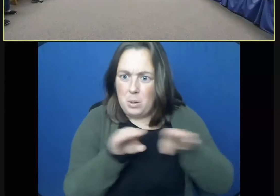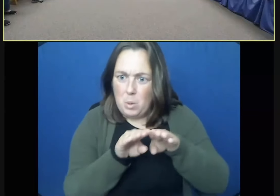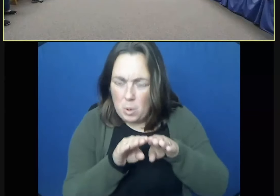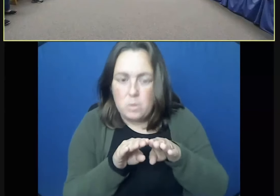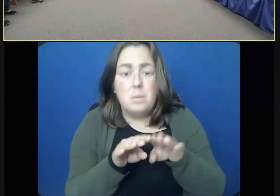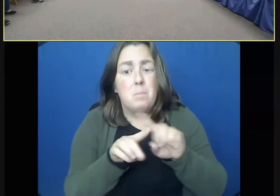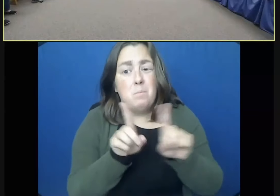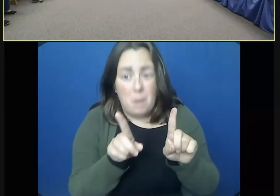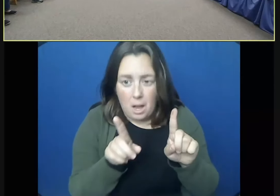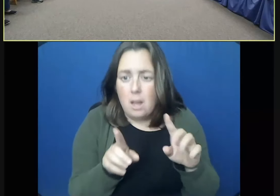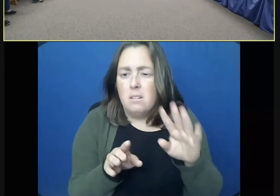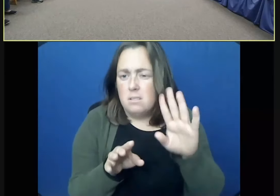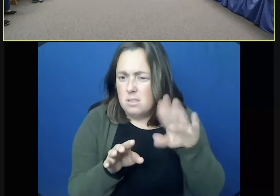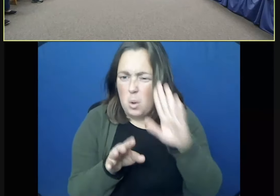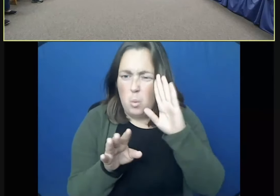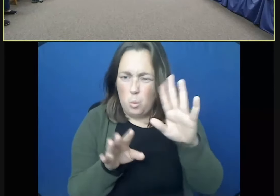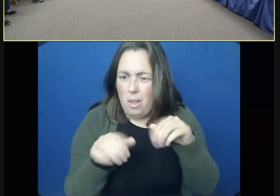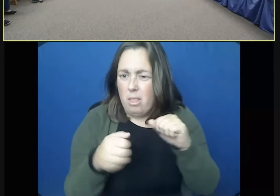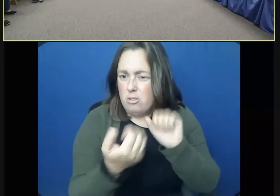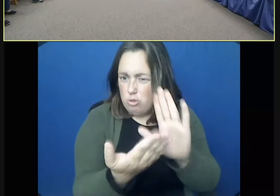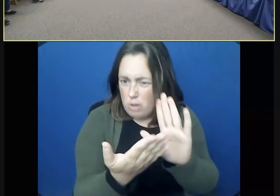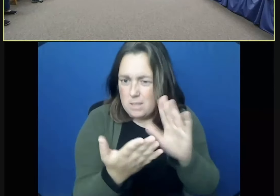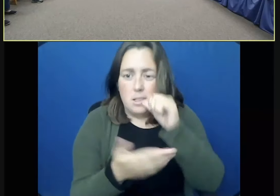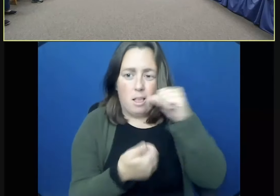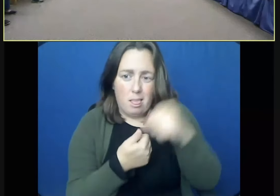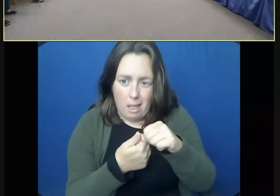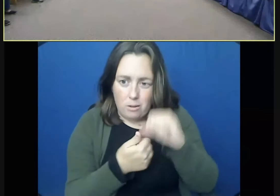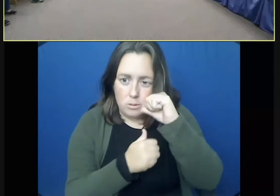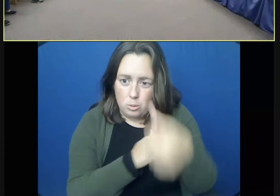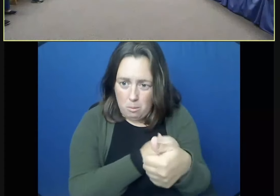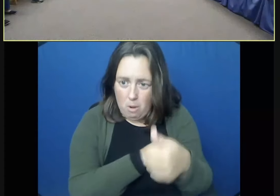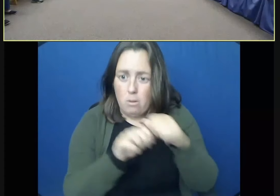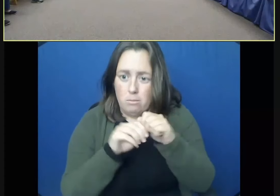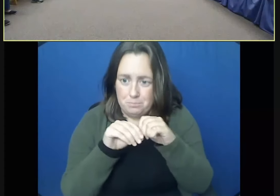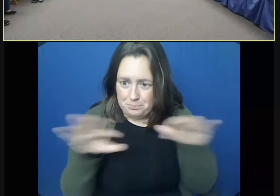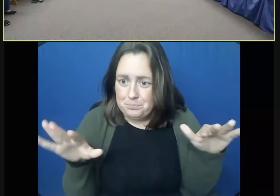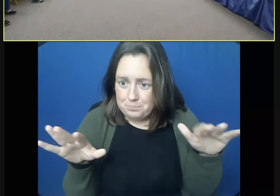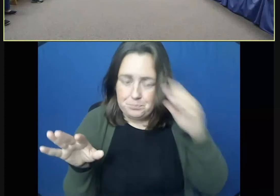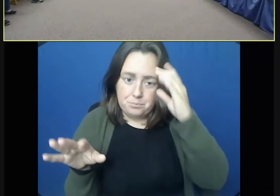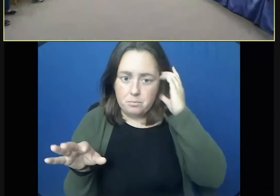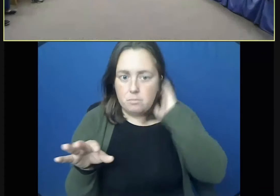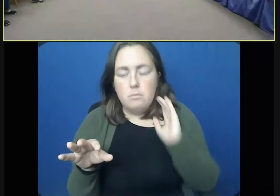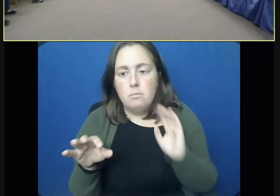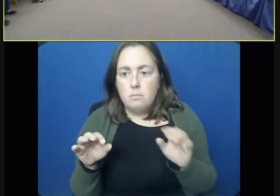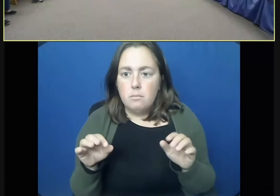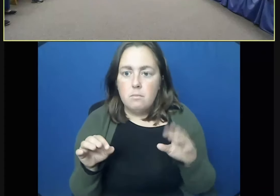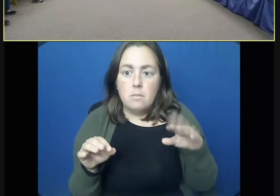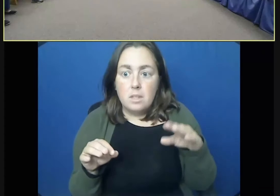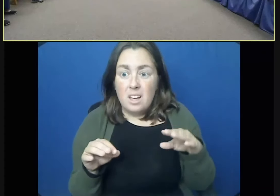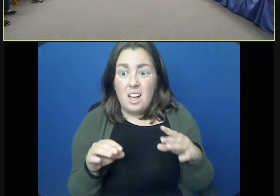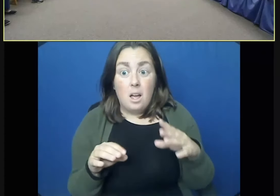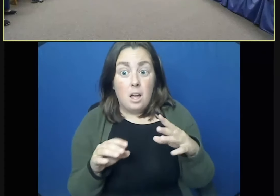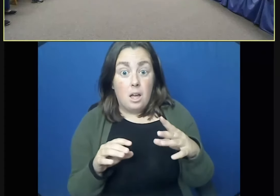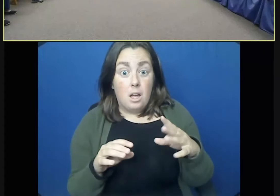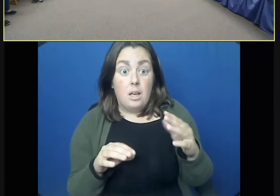I'll go out tomorrow from the weekly, um, that I sent out. It's, it's, it's a step where, you know, start at 4.15 in morning, unless I'm